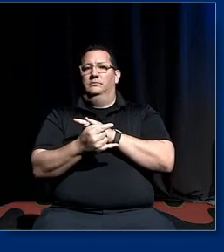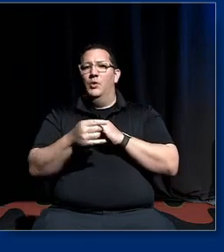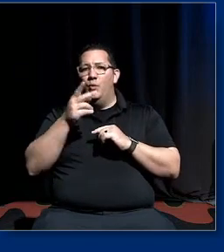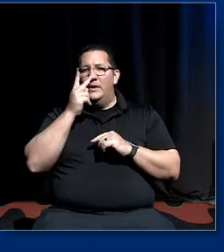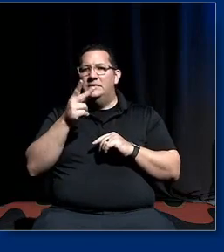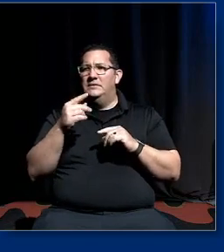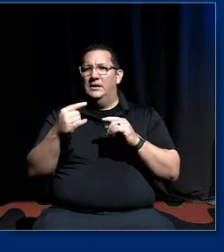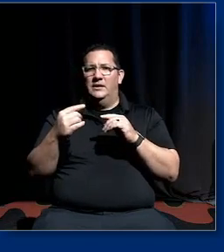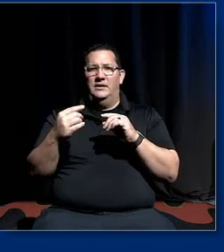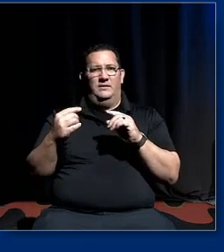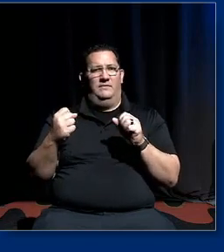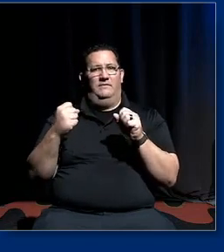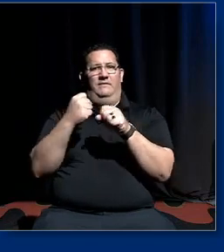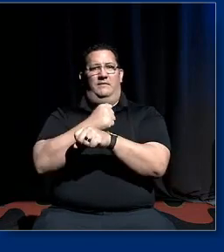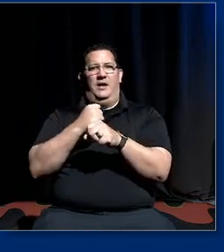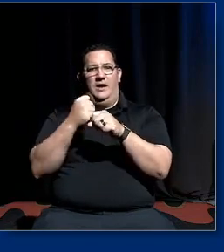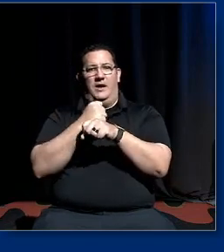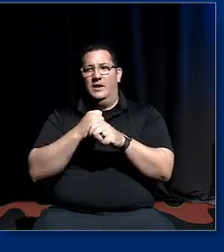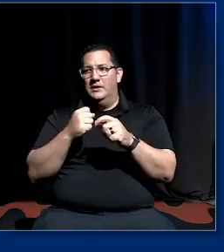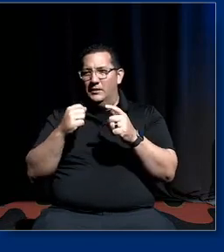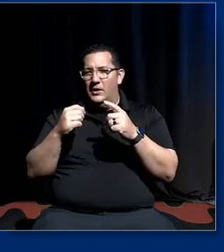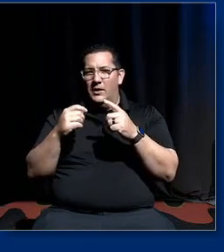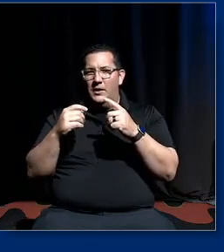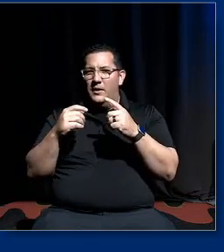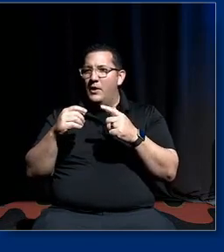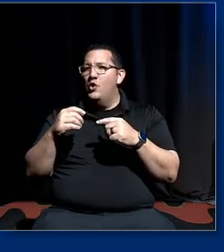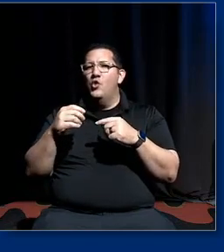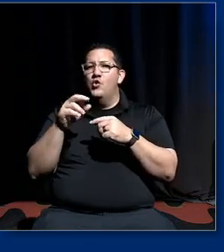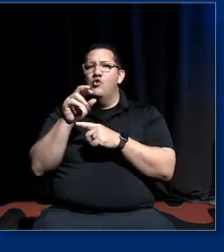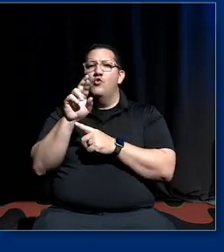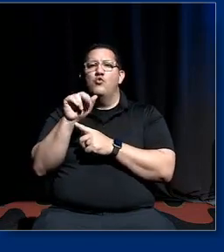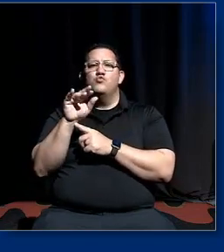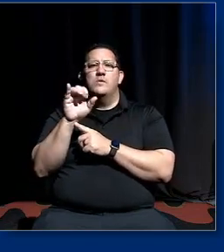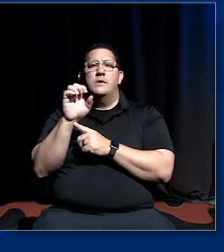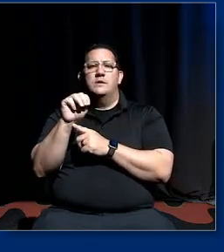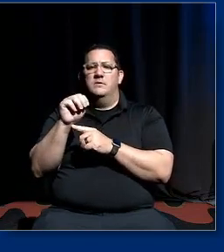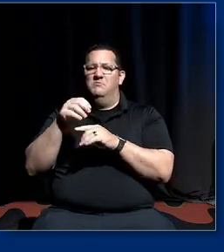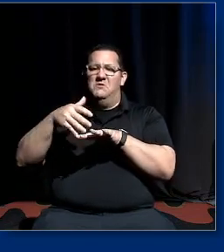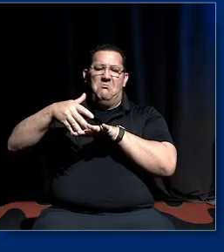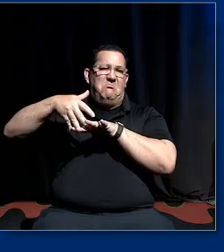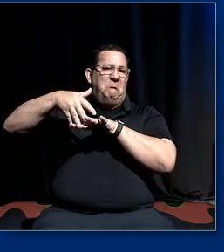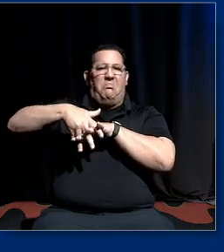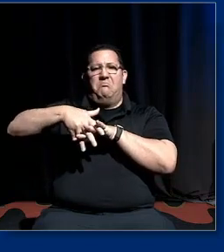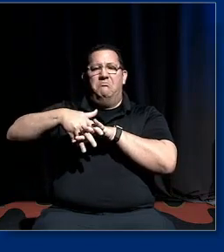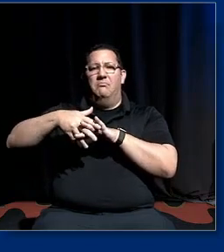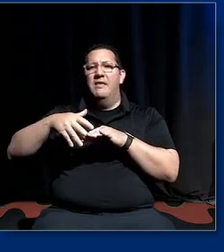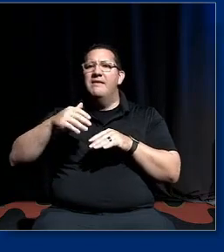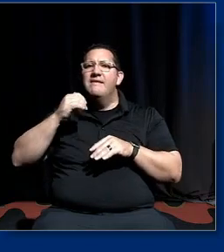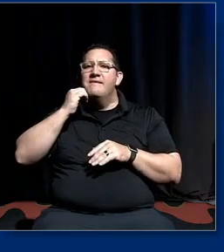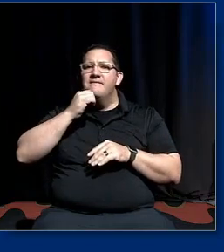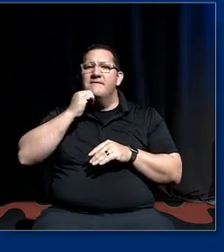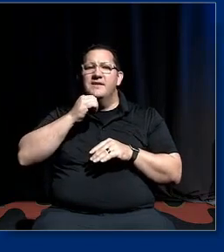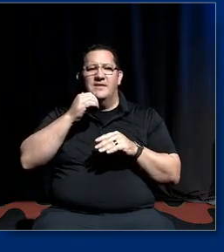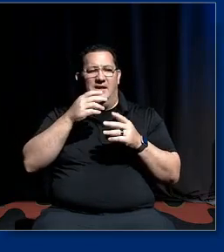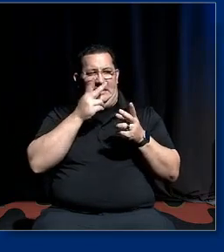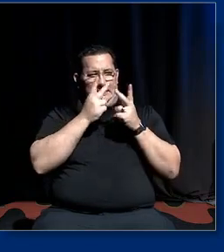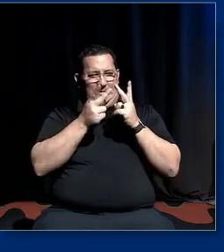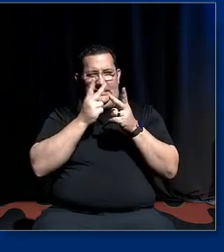against the the the racism that just saturates the everyday routines of the law and education